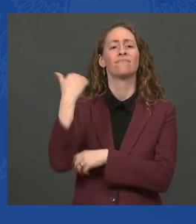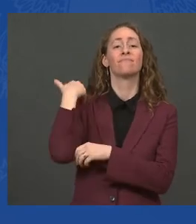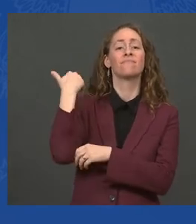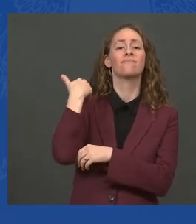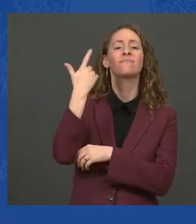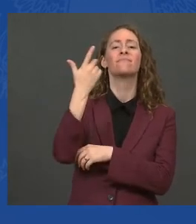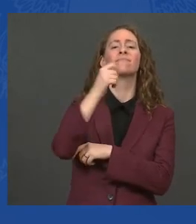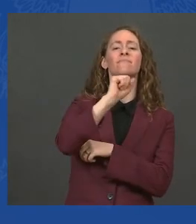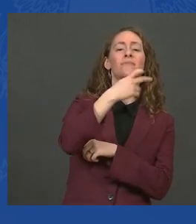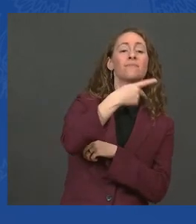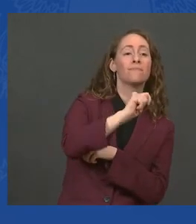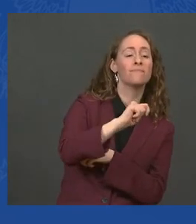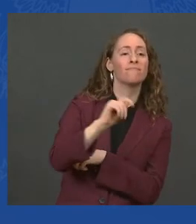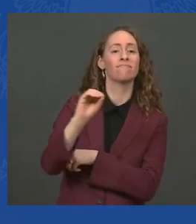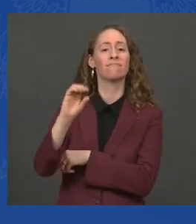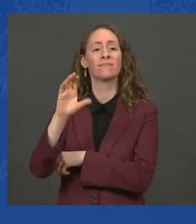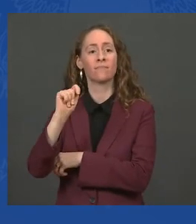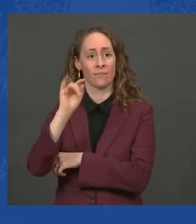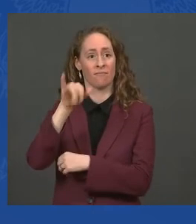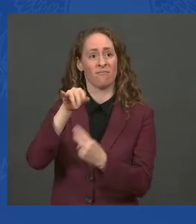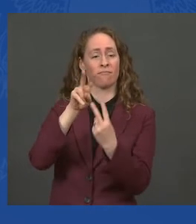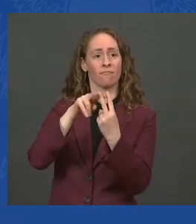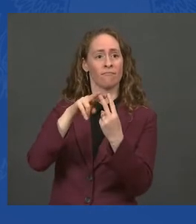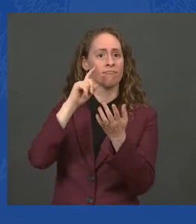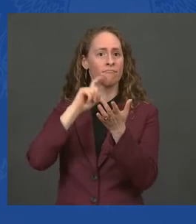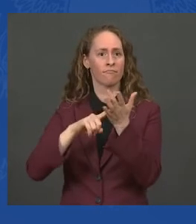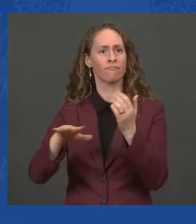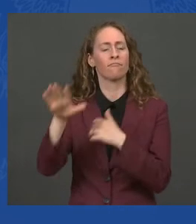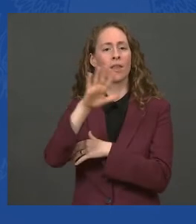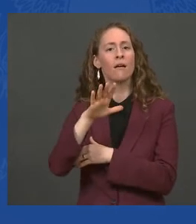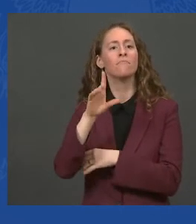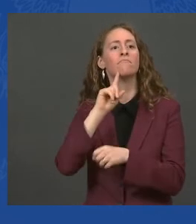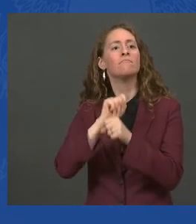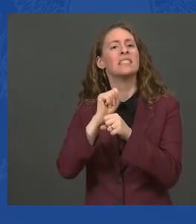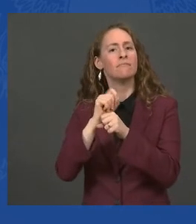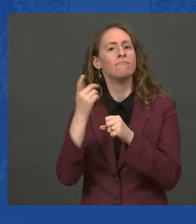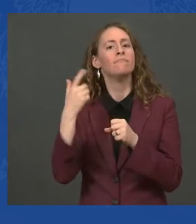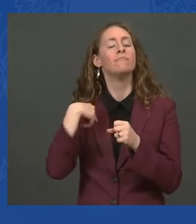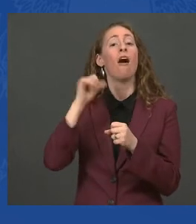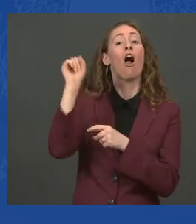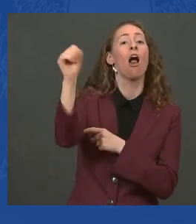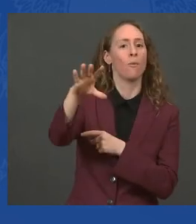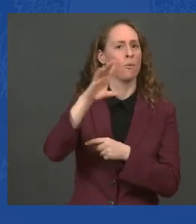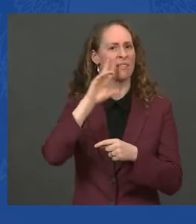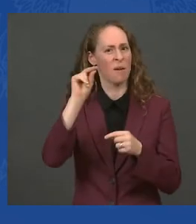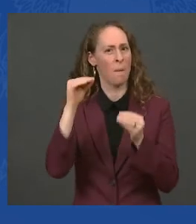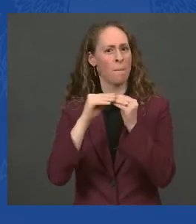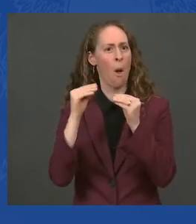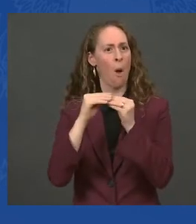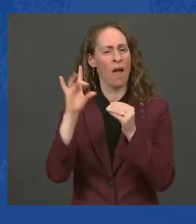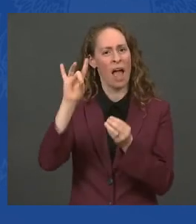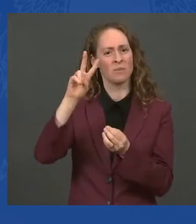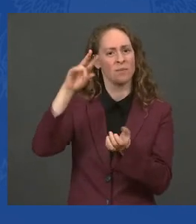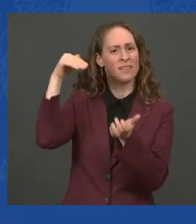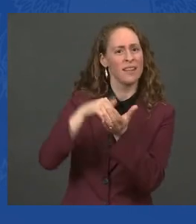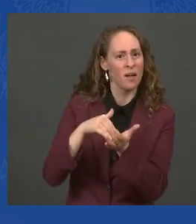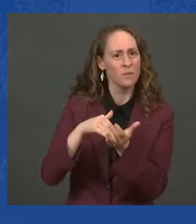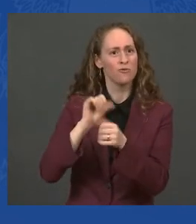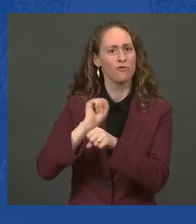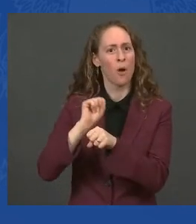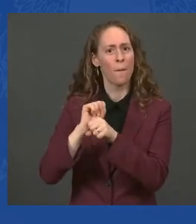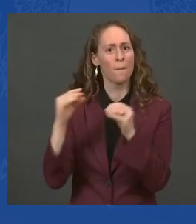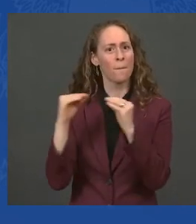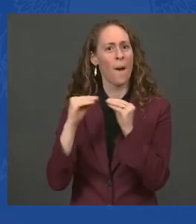jobs than had previously been reported, which means that we've averaged nearly 400,000 new jobs a month